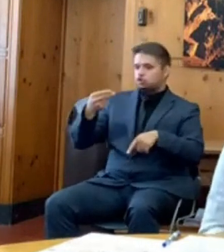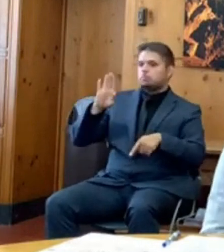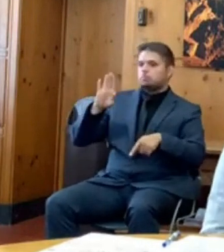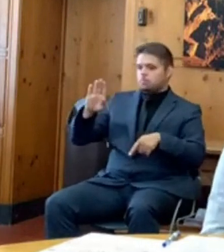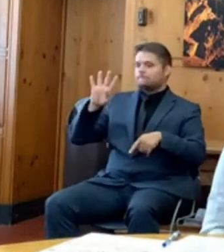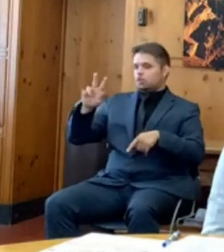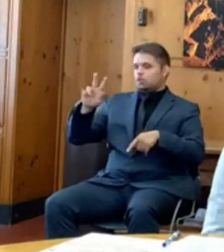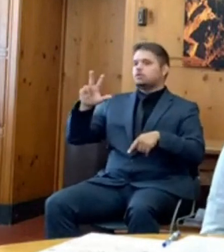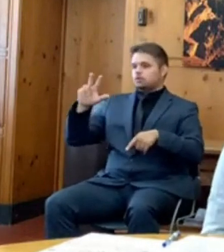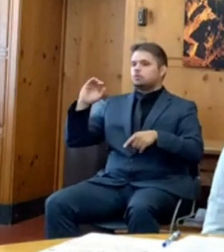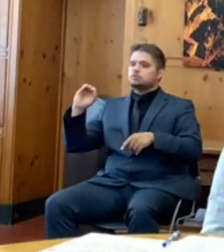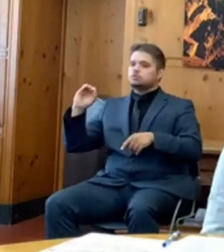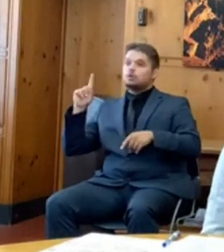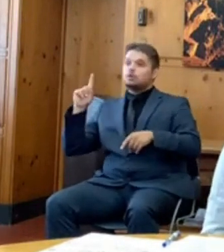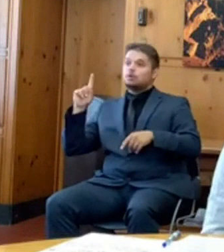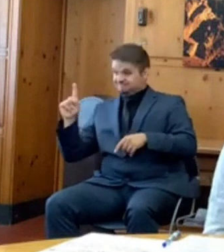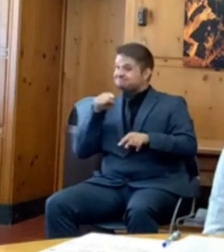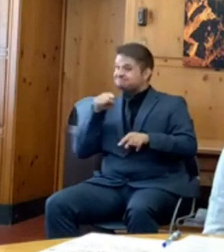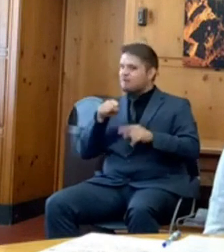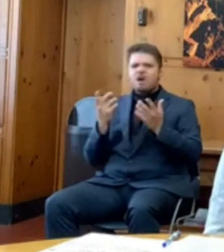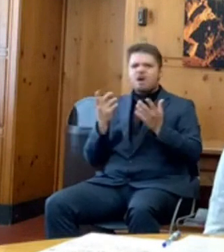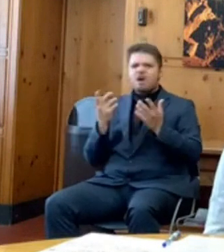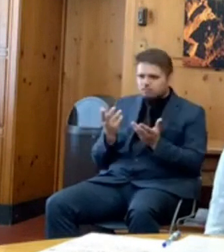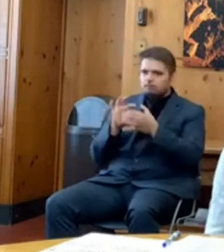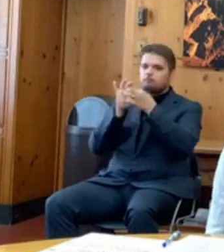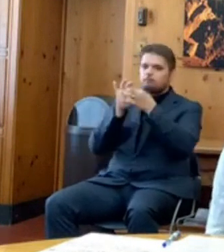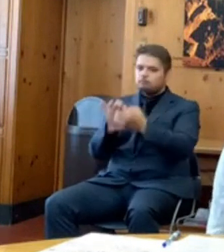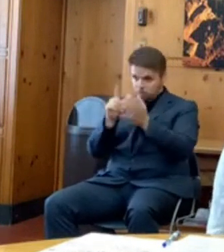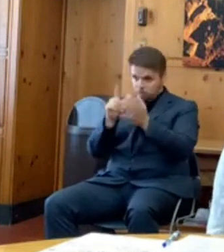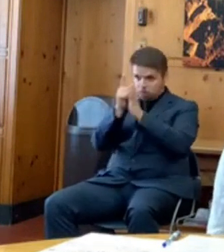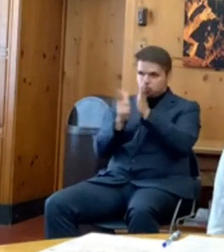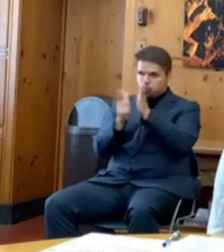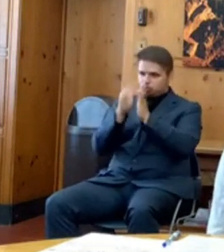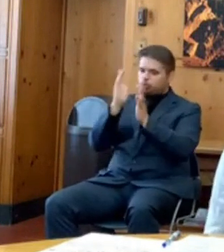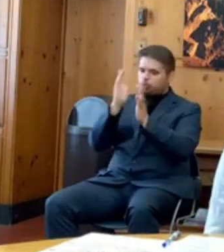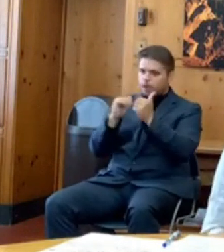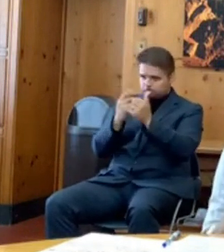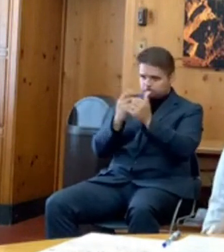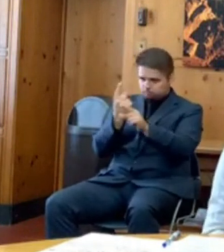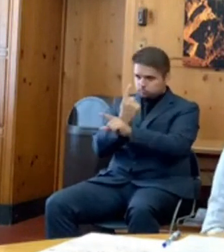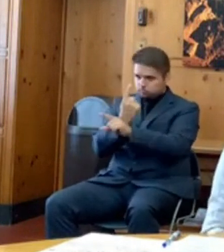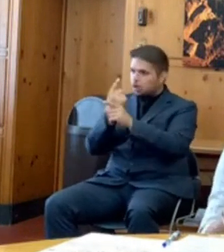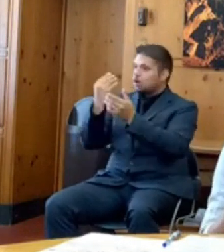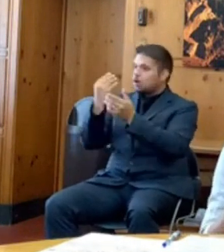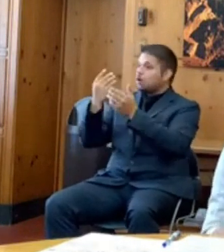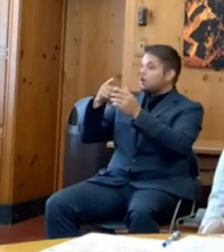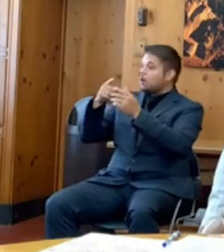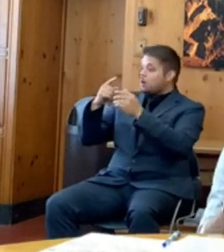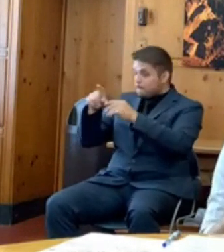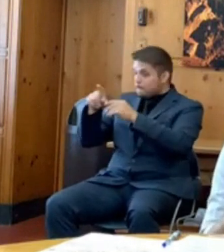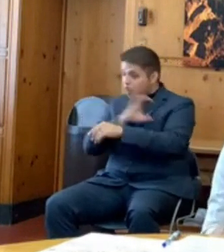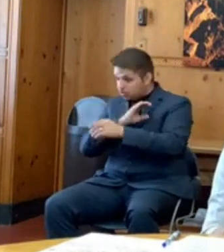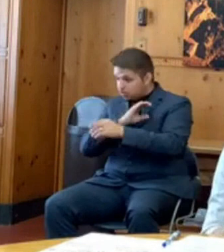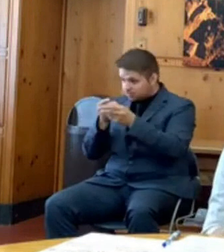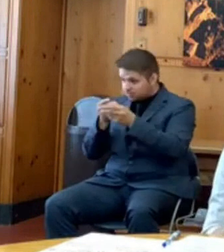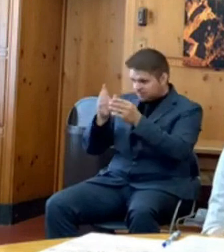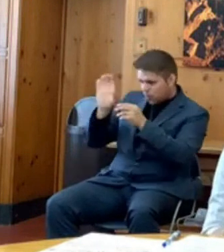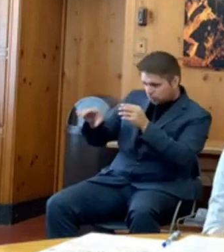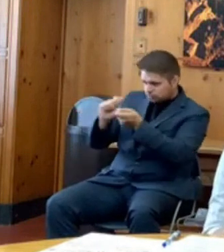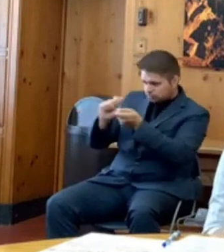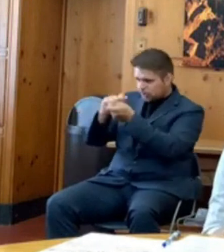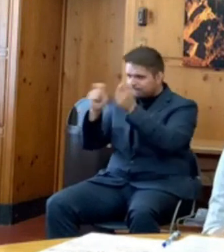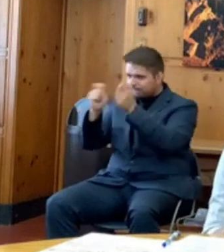will tightly limit the use of force by police officers, a much-needed step